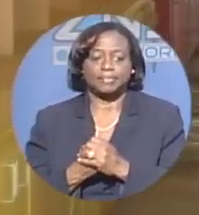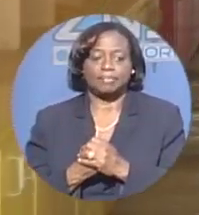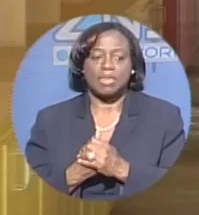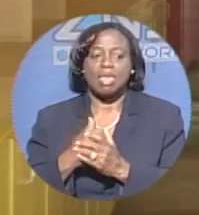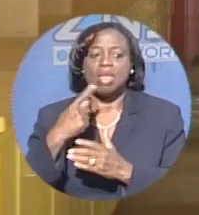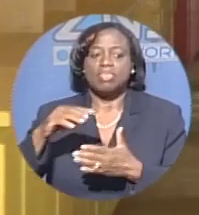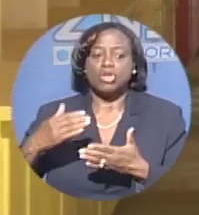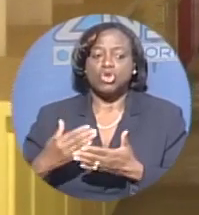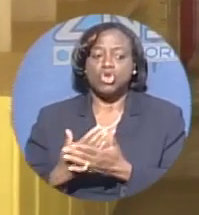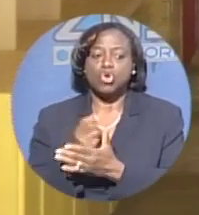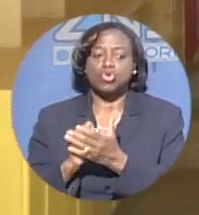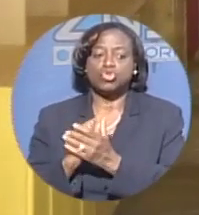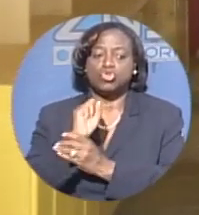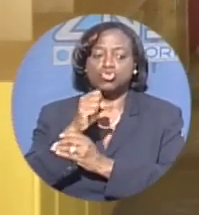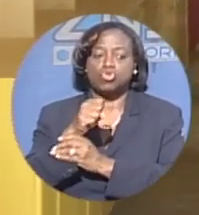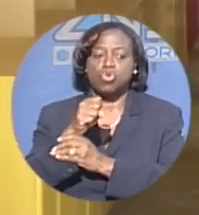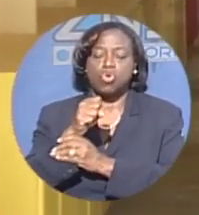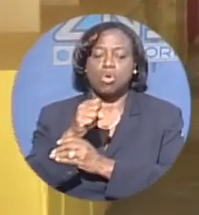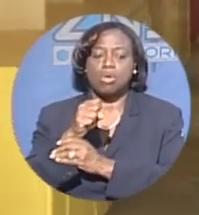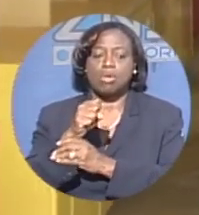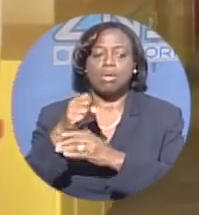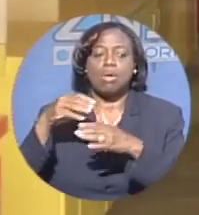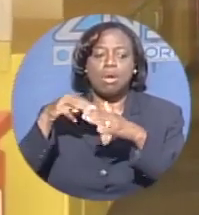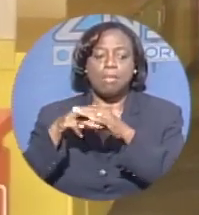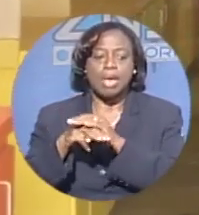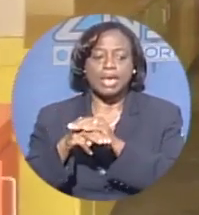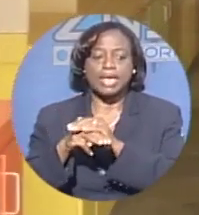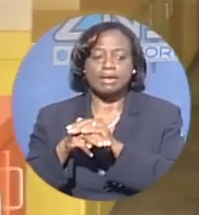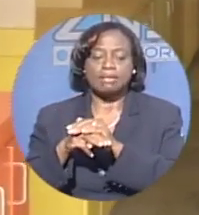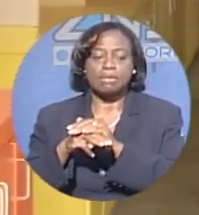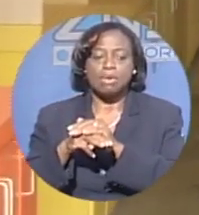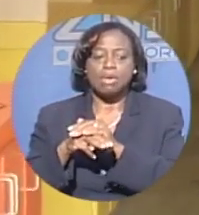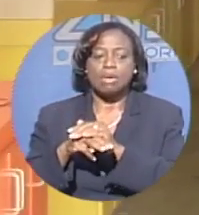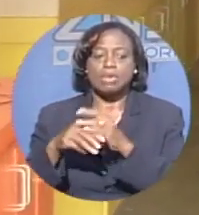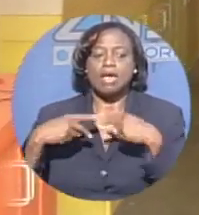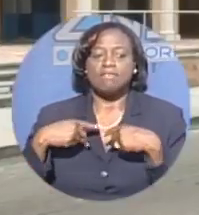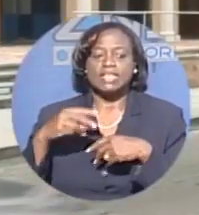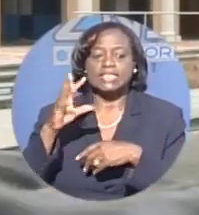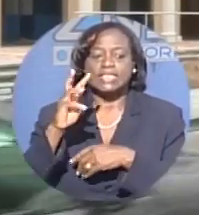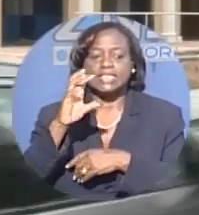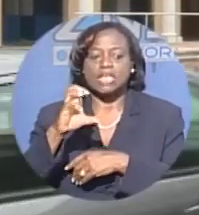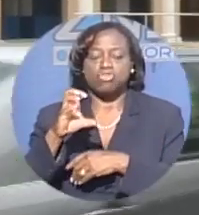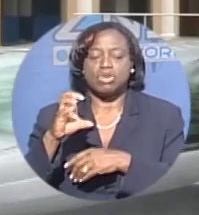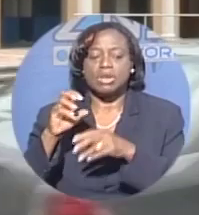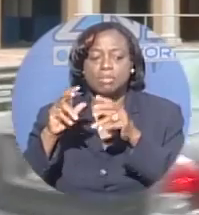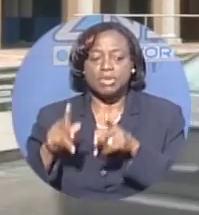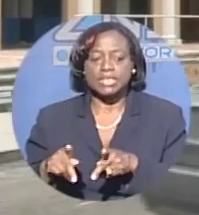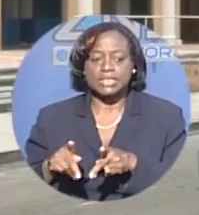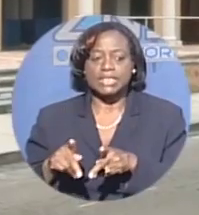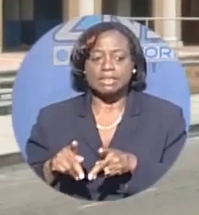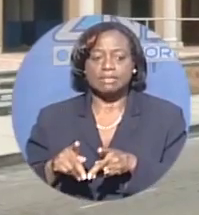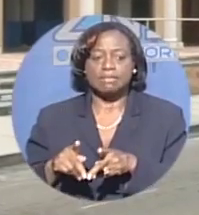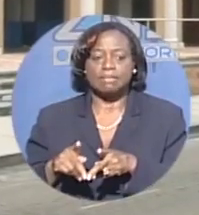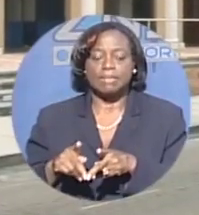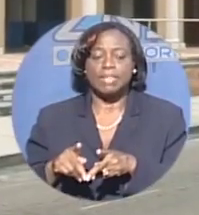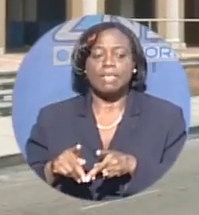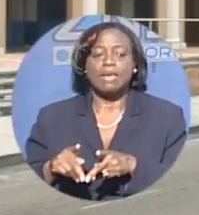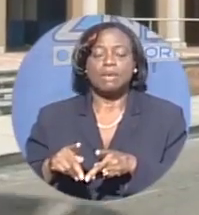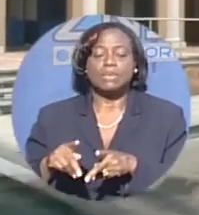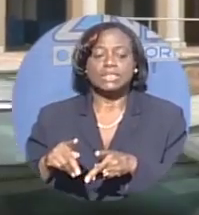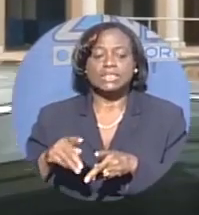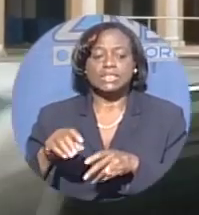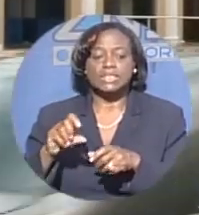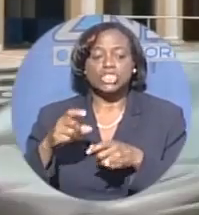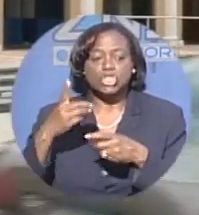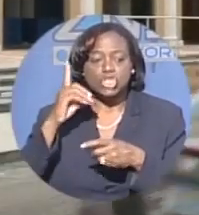market set to house some 600 vendors was scheduled to open this month. But that date has since been postponed to another date